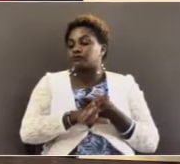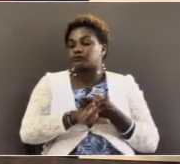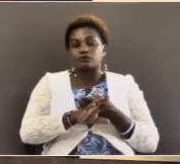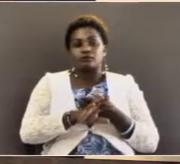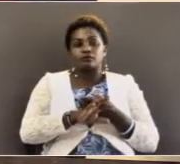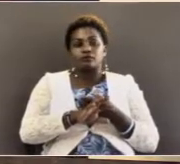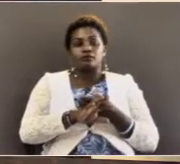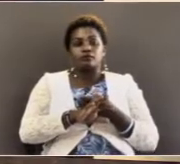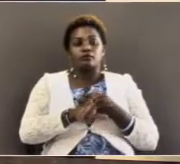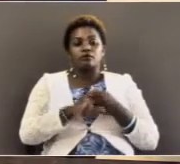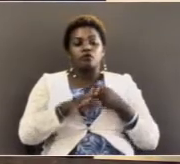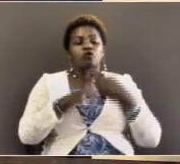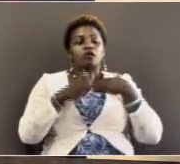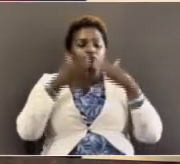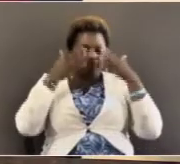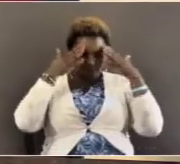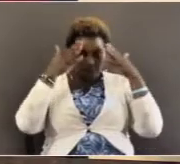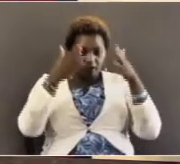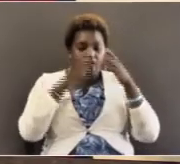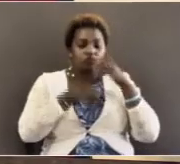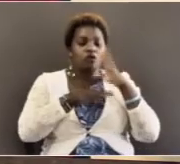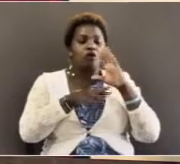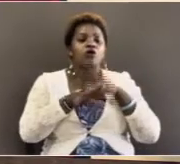taken attention of.